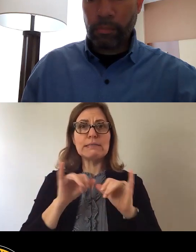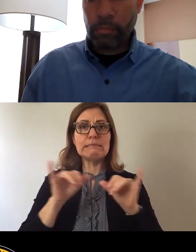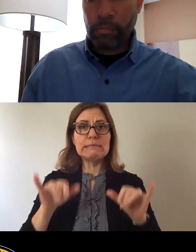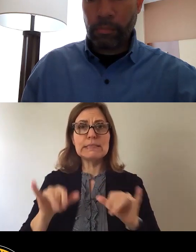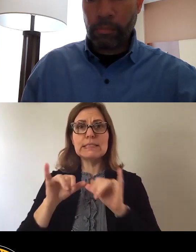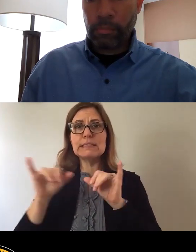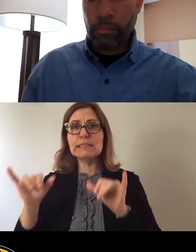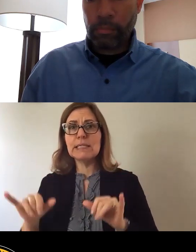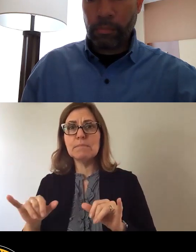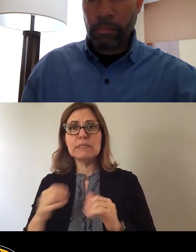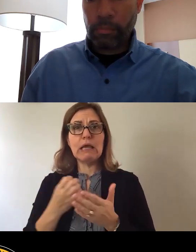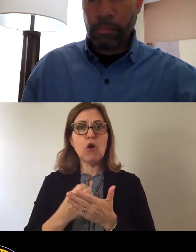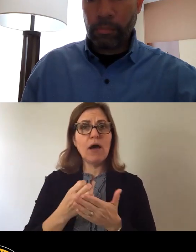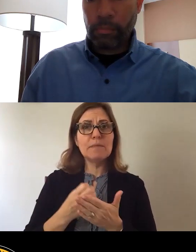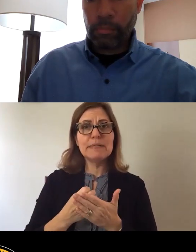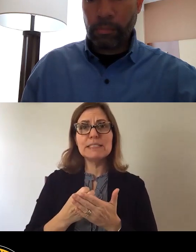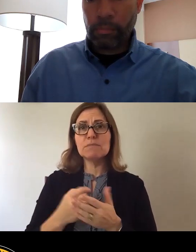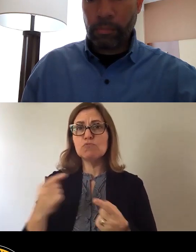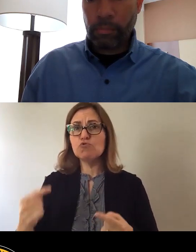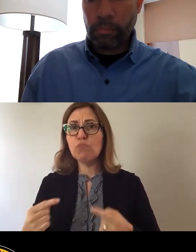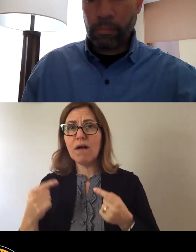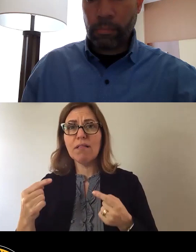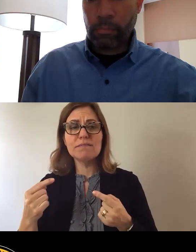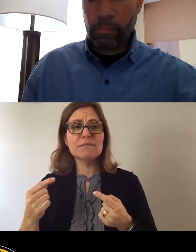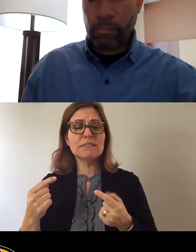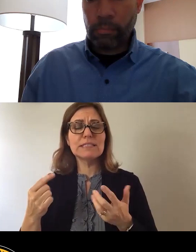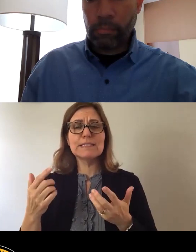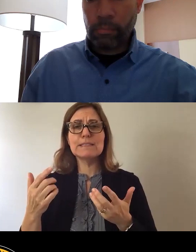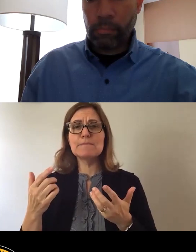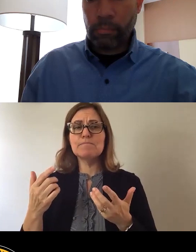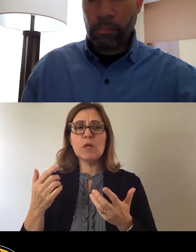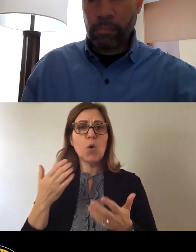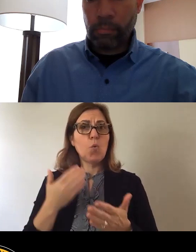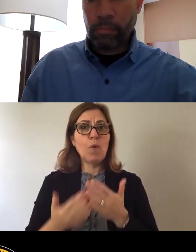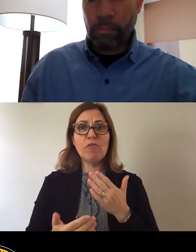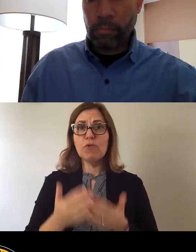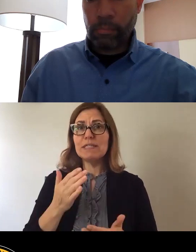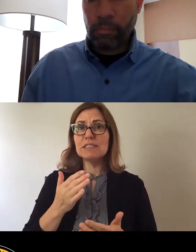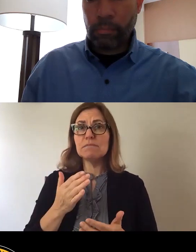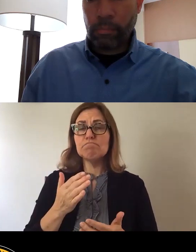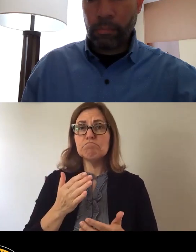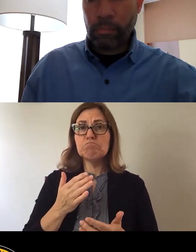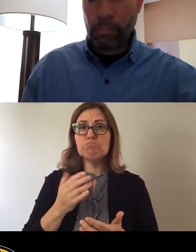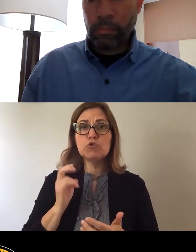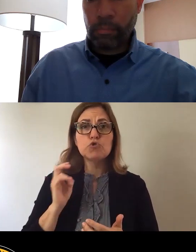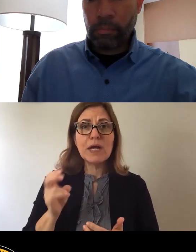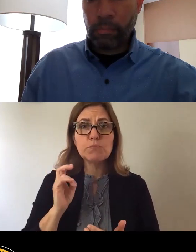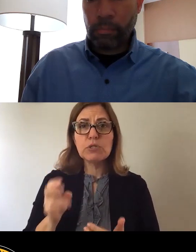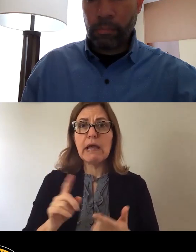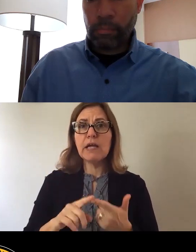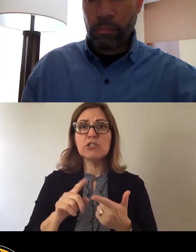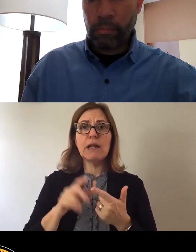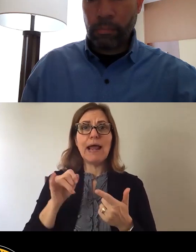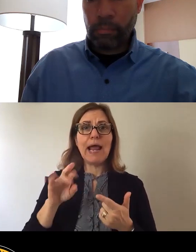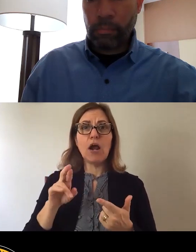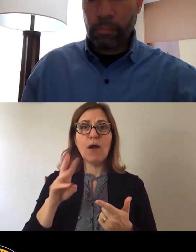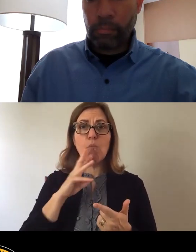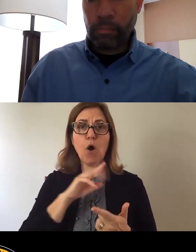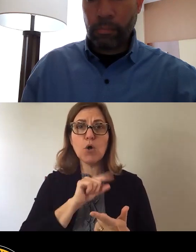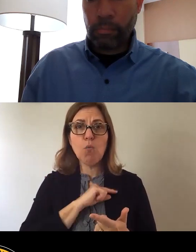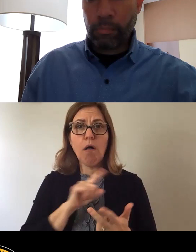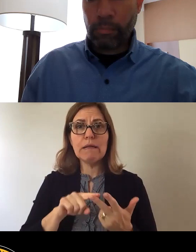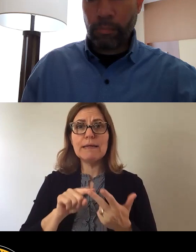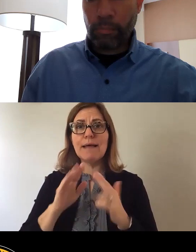whether it's in transportation, air and water quality, housing, food